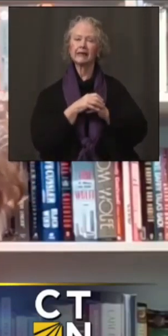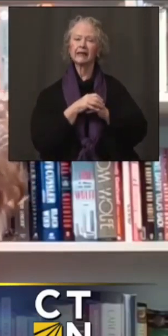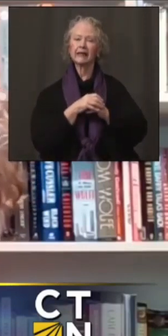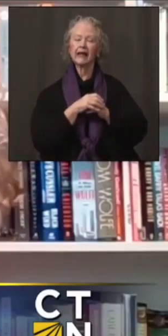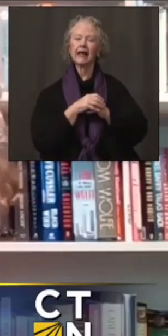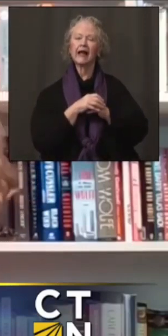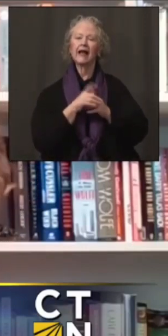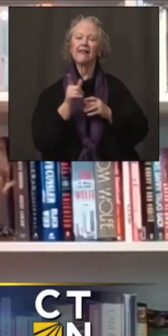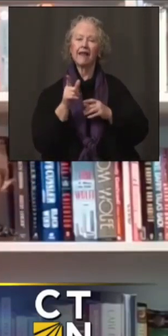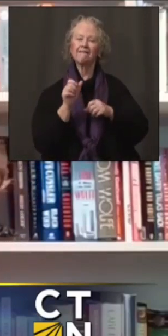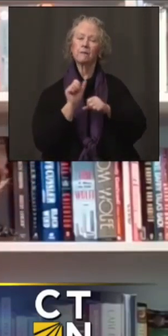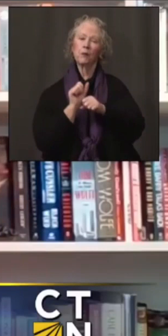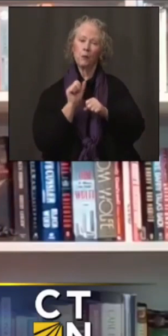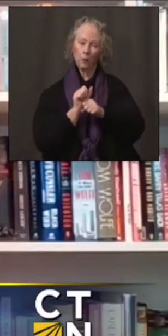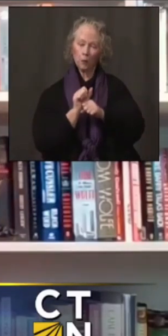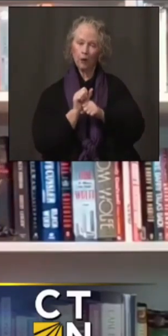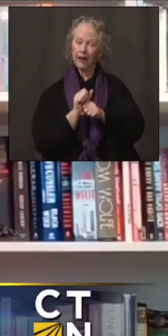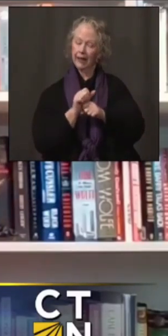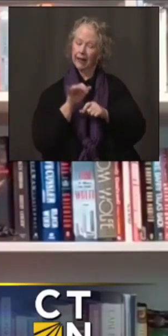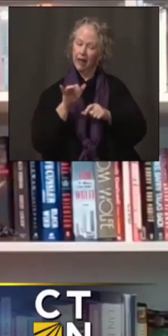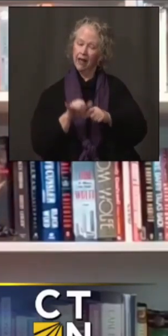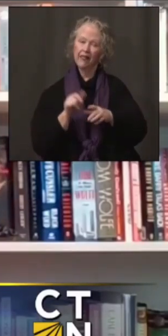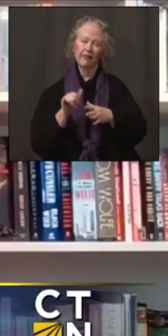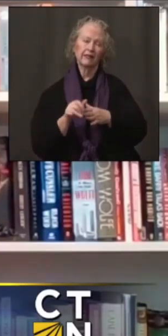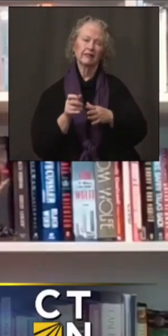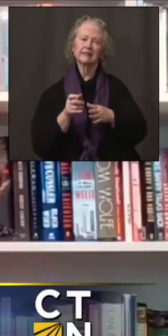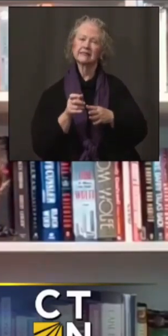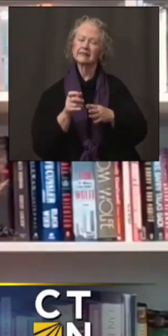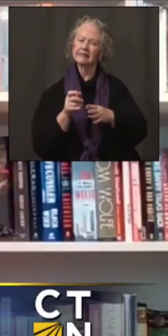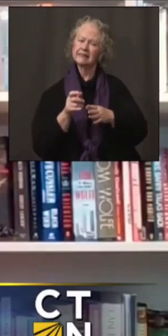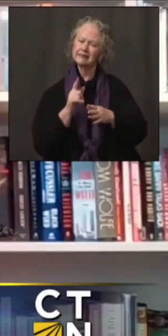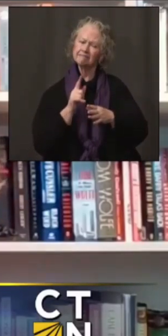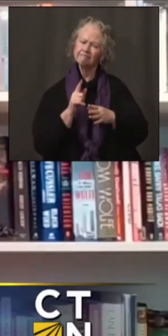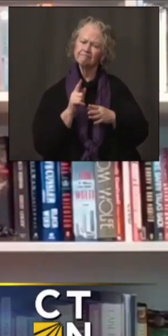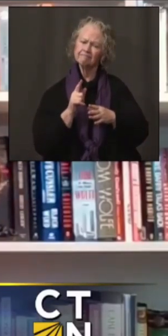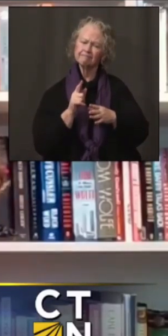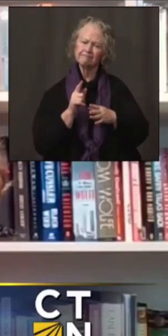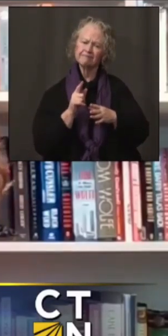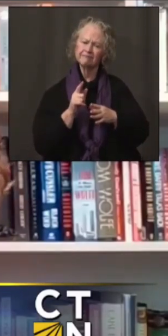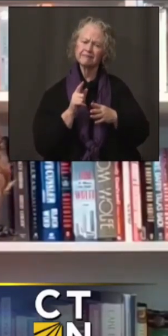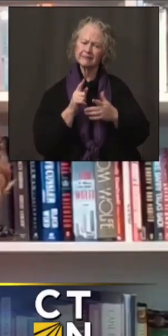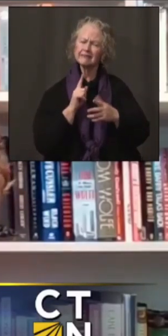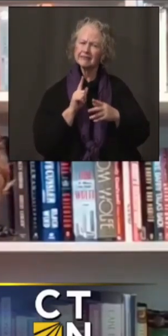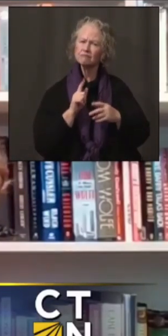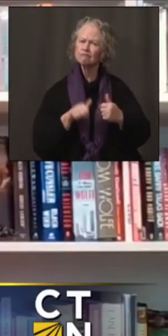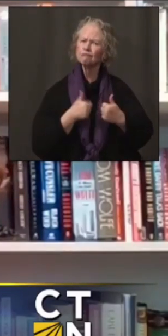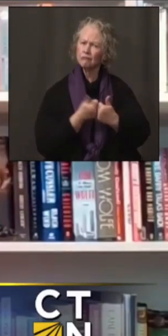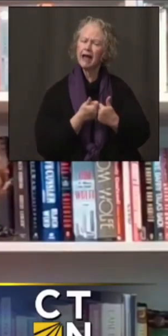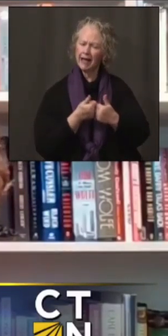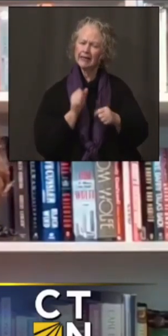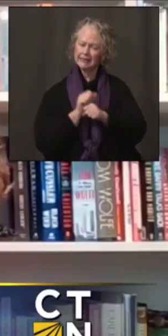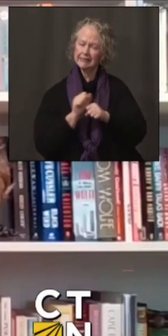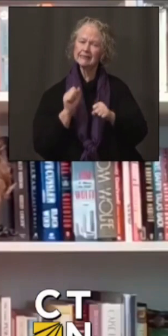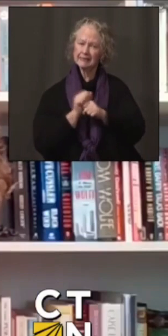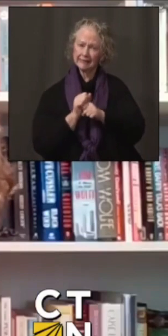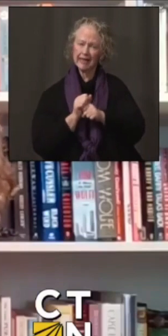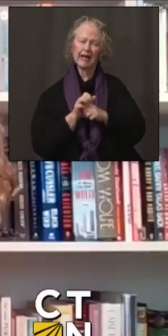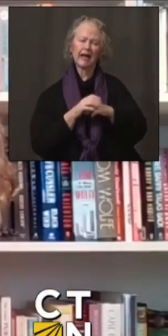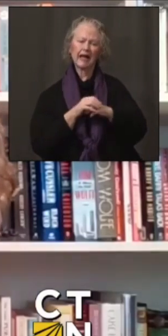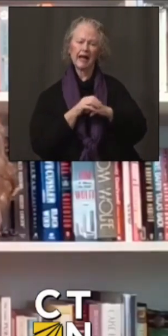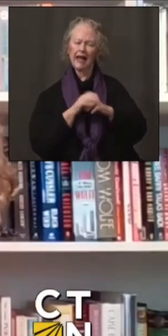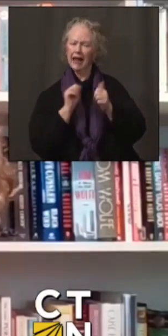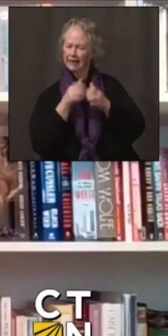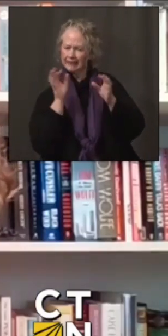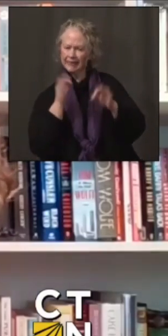really hard on this very difficult task of advising you as to how the vaccine prioritization should